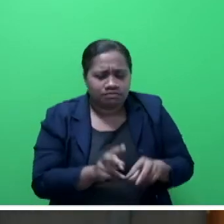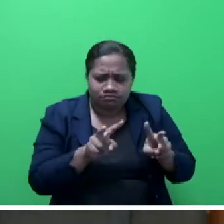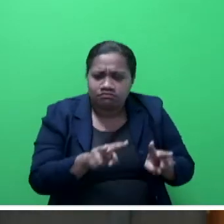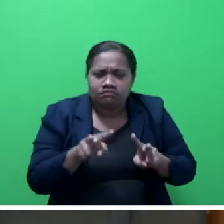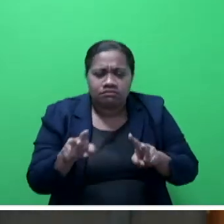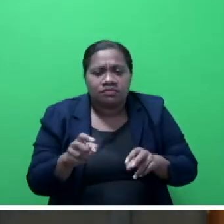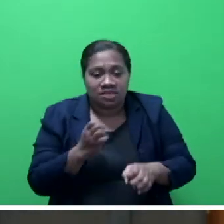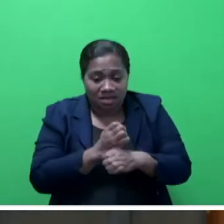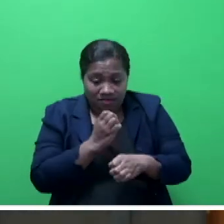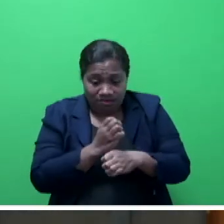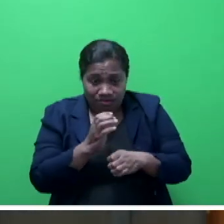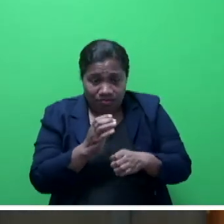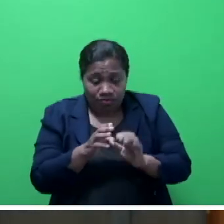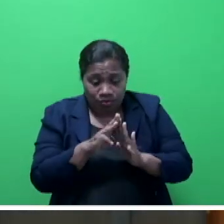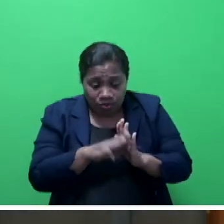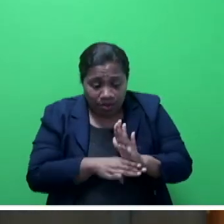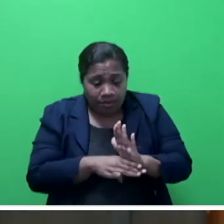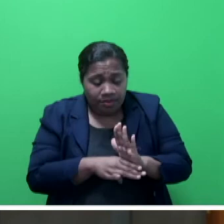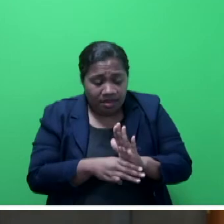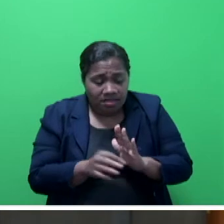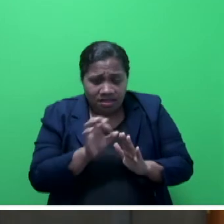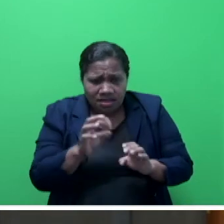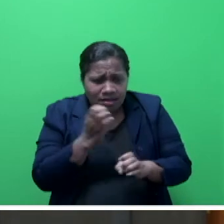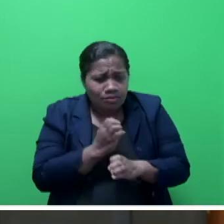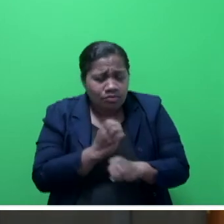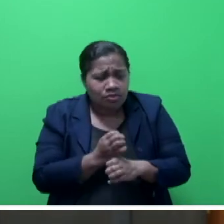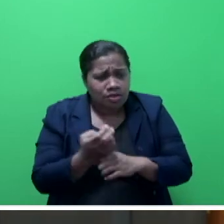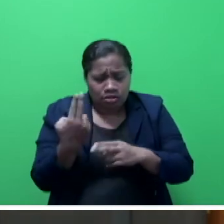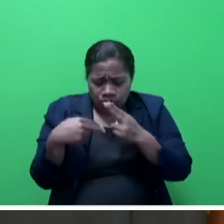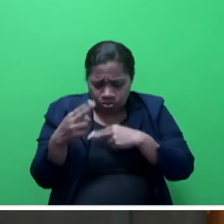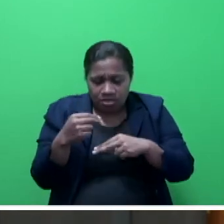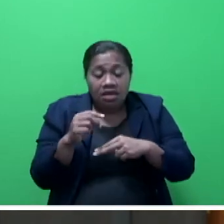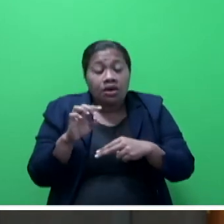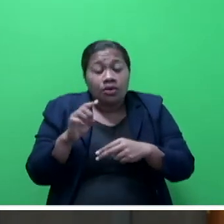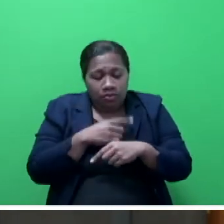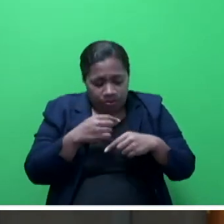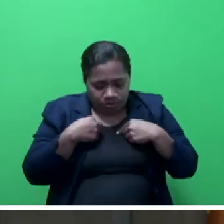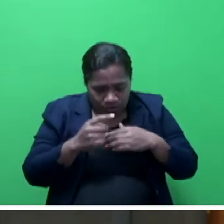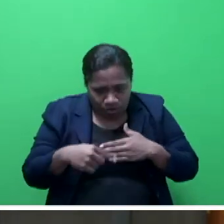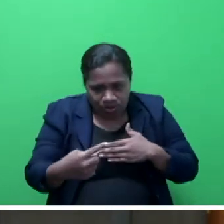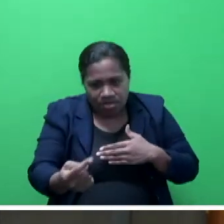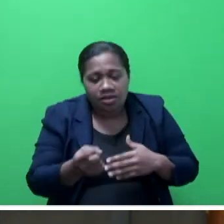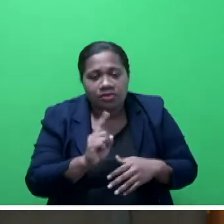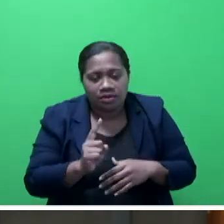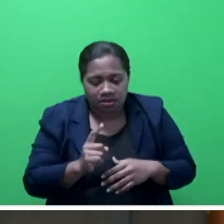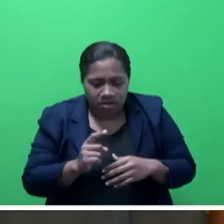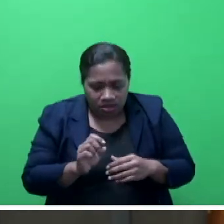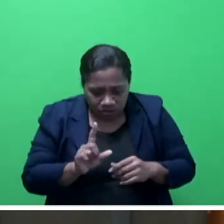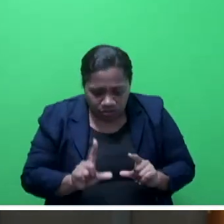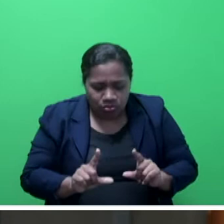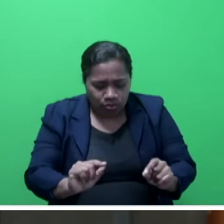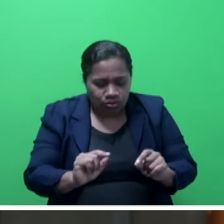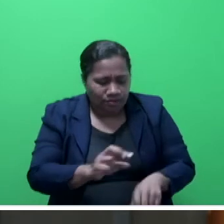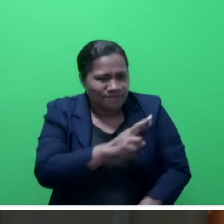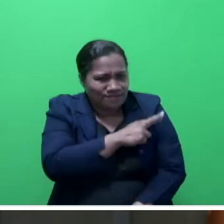grievances and employment dispute, the mediation services will continue its mandated responsibility. Mr